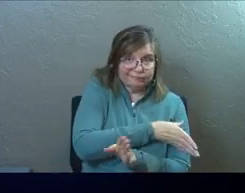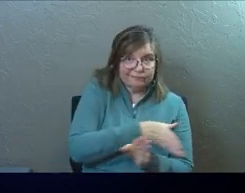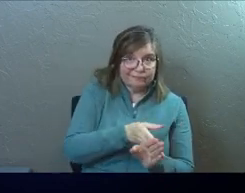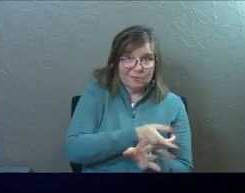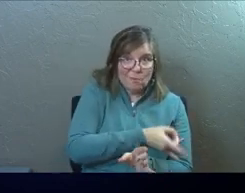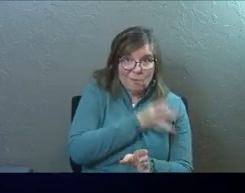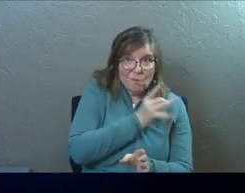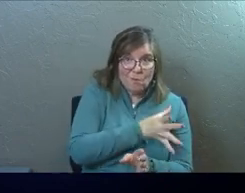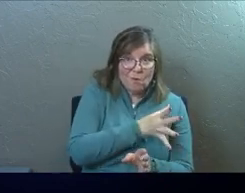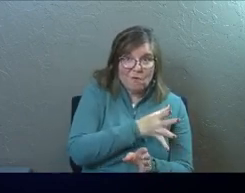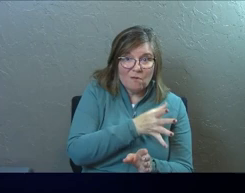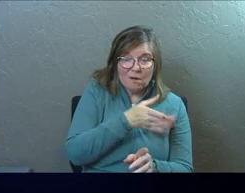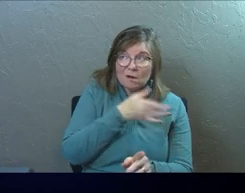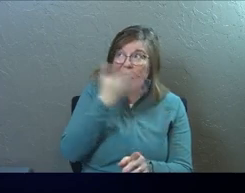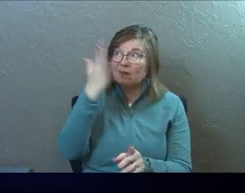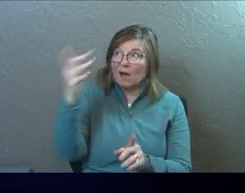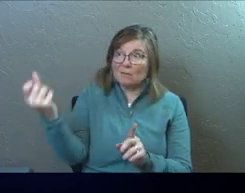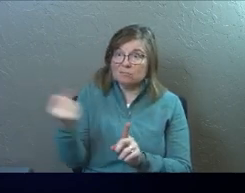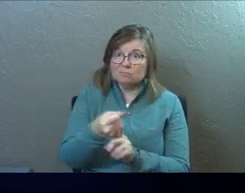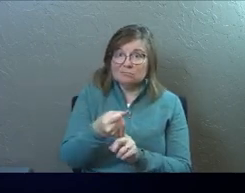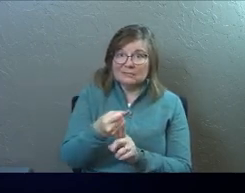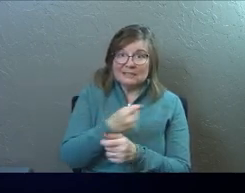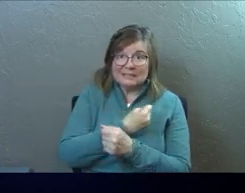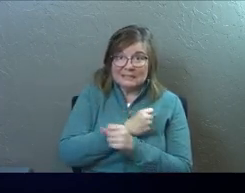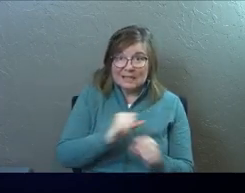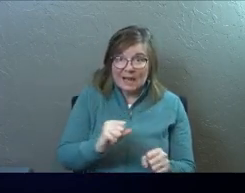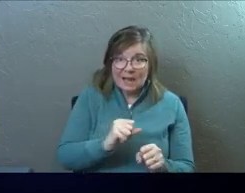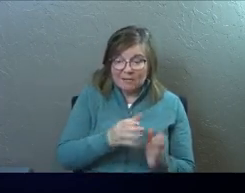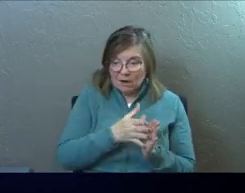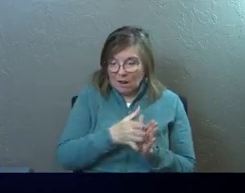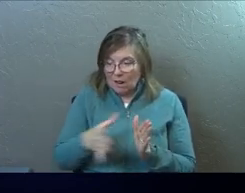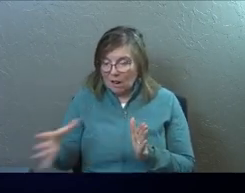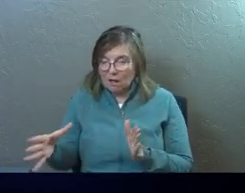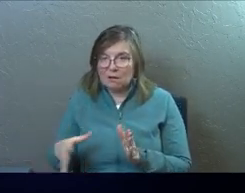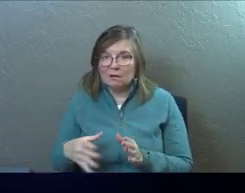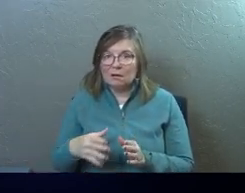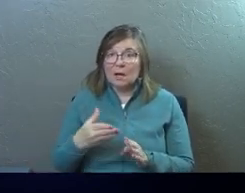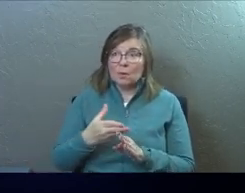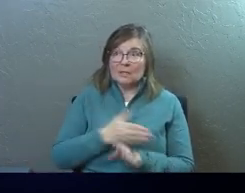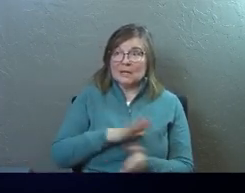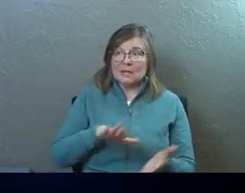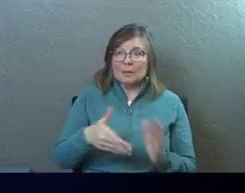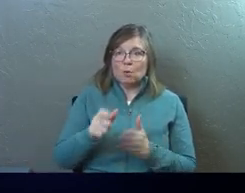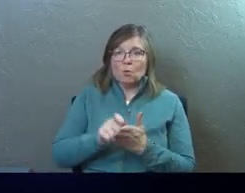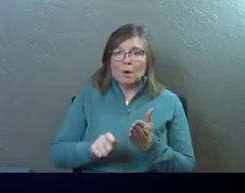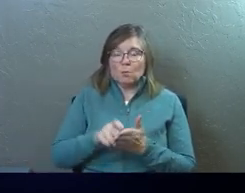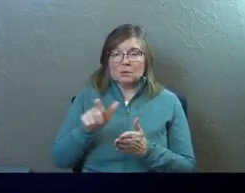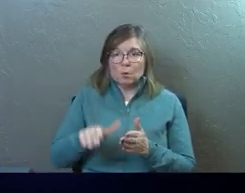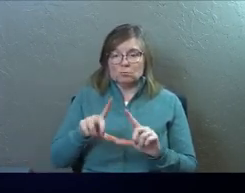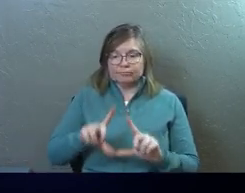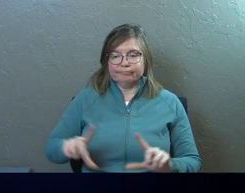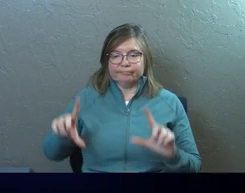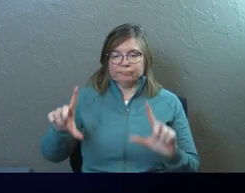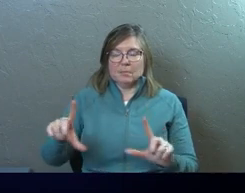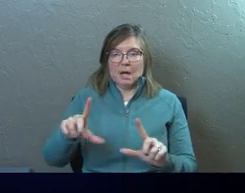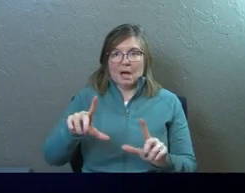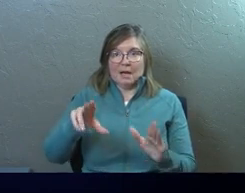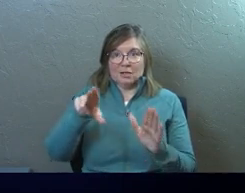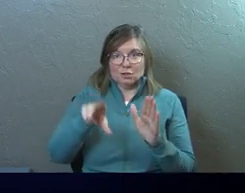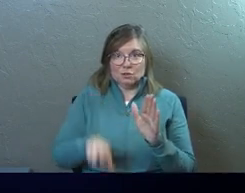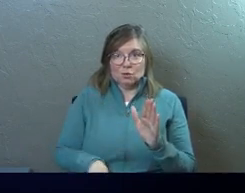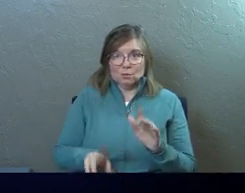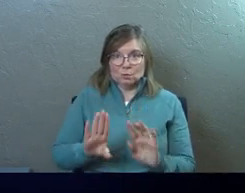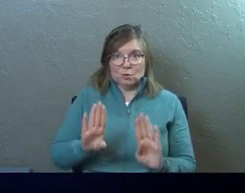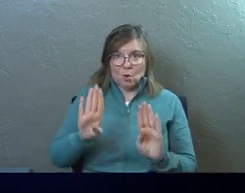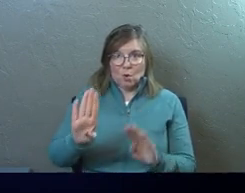from because God is just that big. And then when he died, he actually pre-wrote out what was supposed to go on his tombstone,